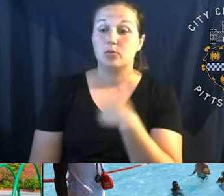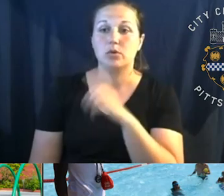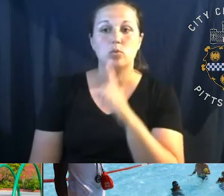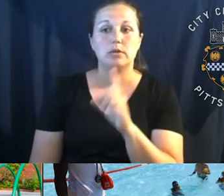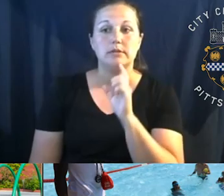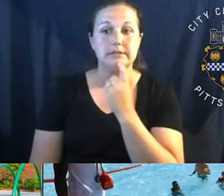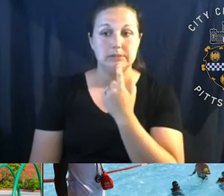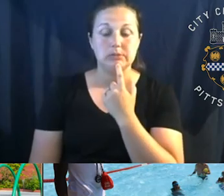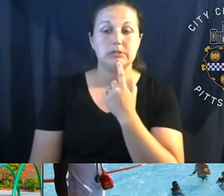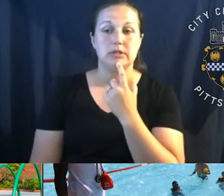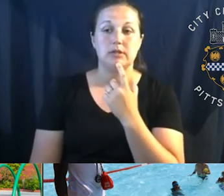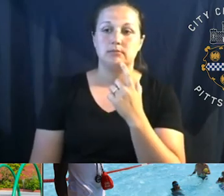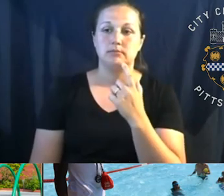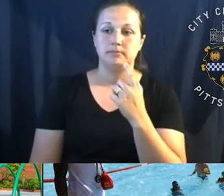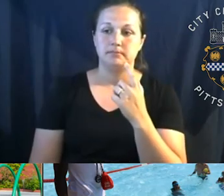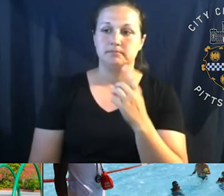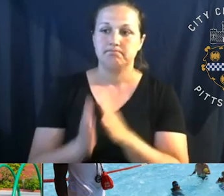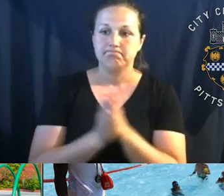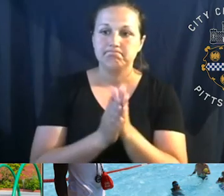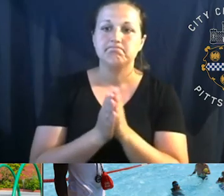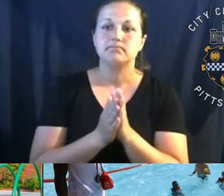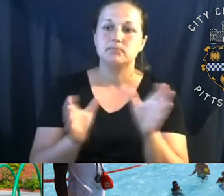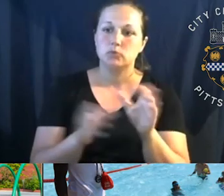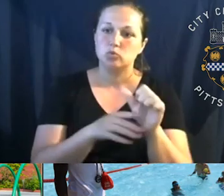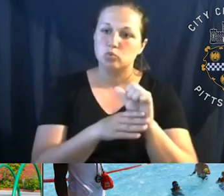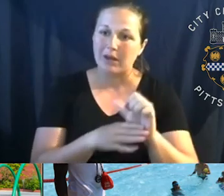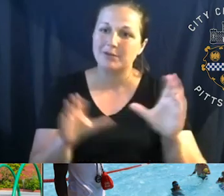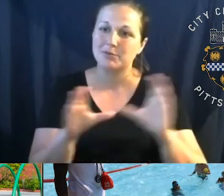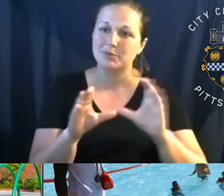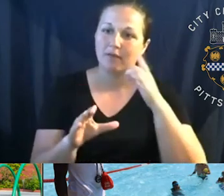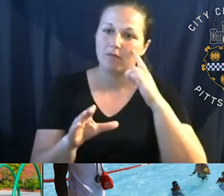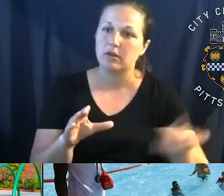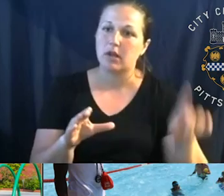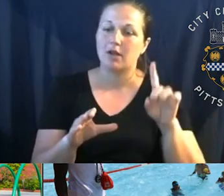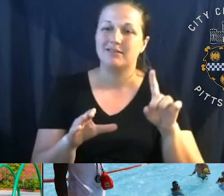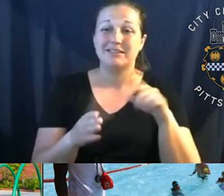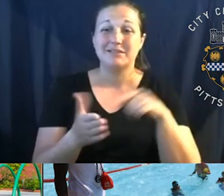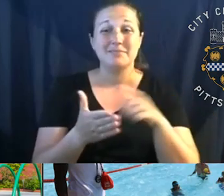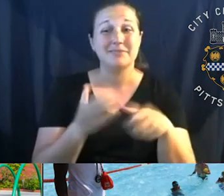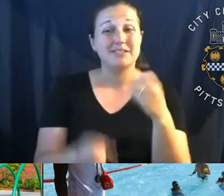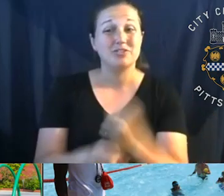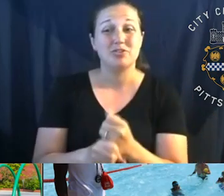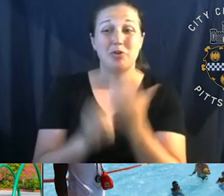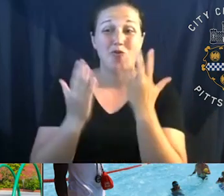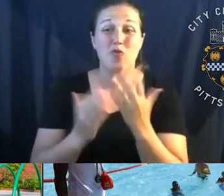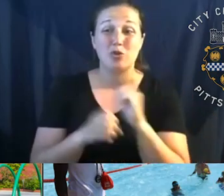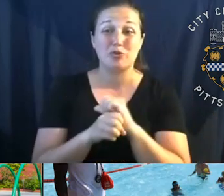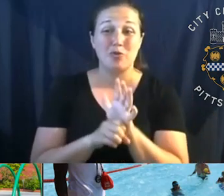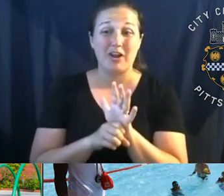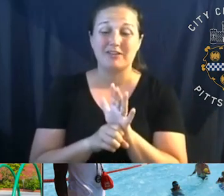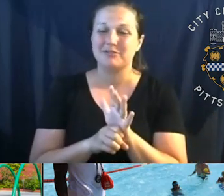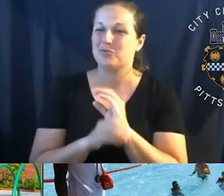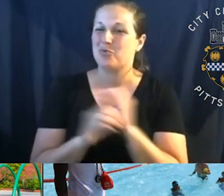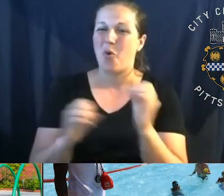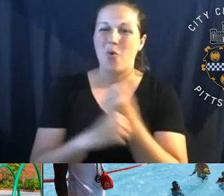quite seriously this year. Unfortunately, given COVID-19 it, there's just no real safe way to operate